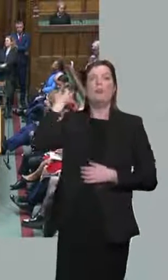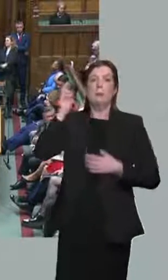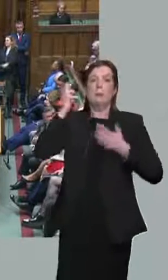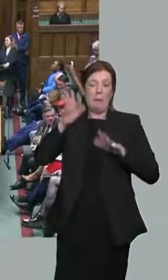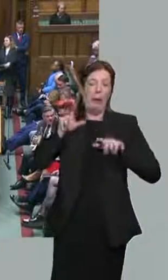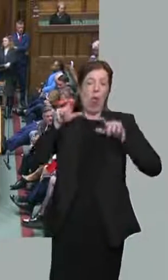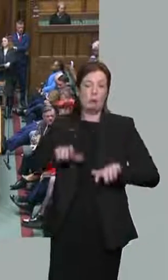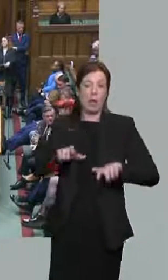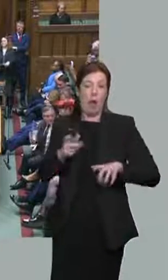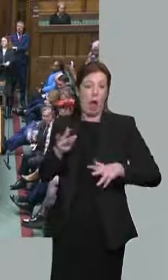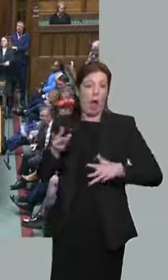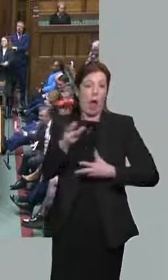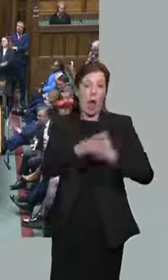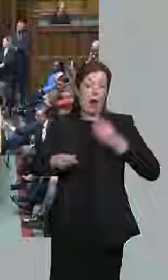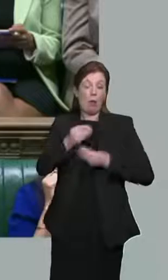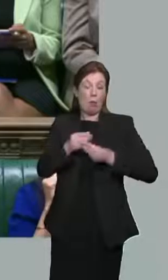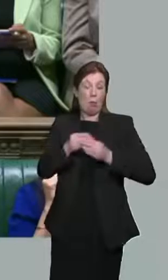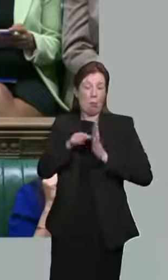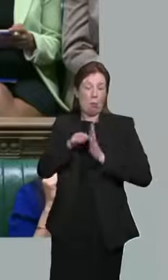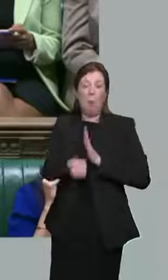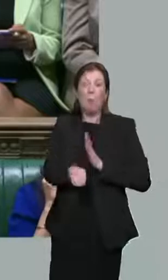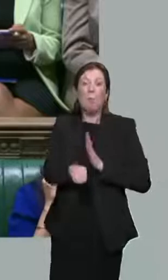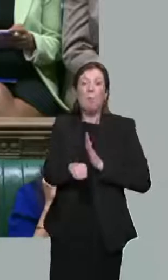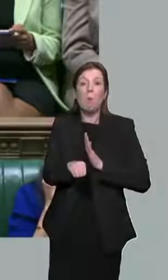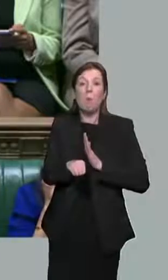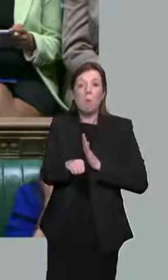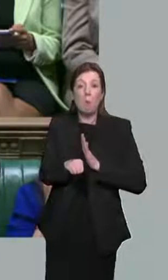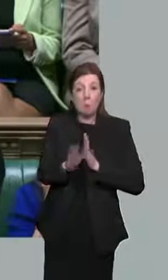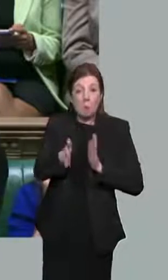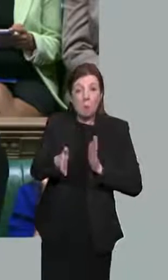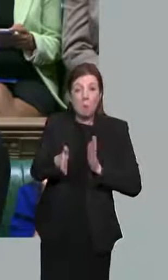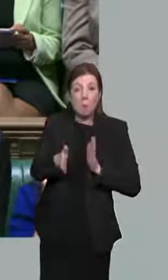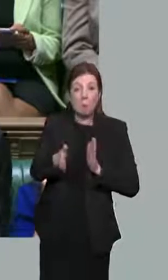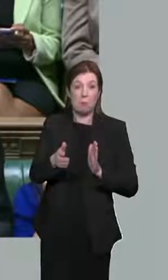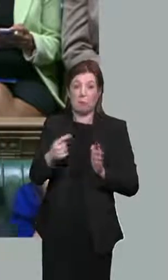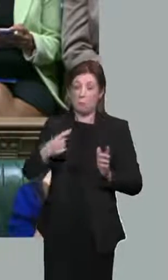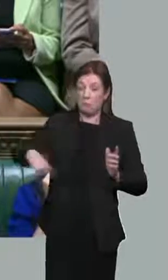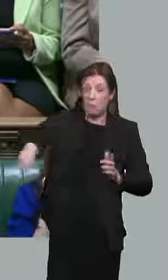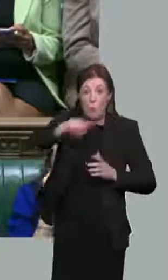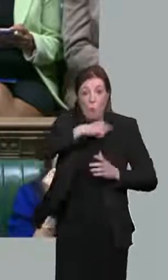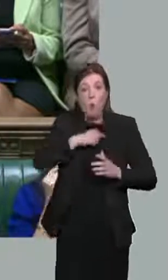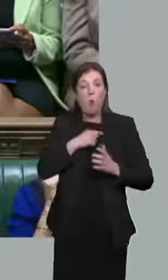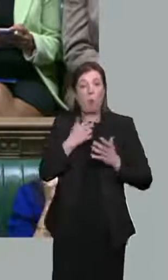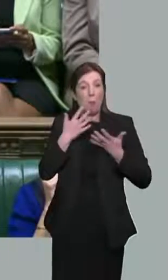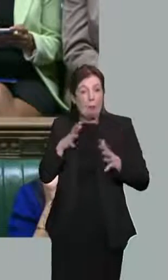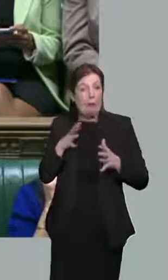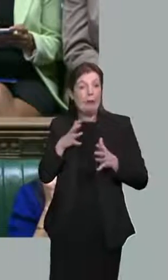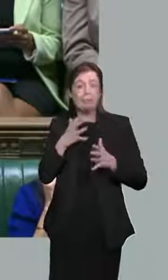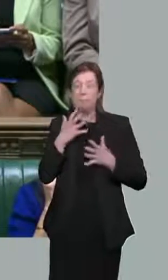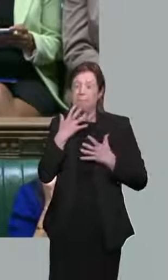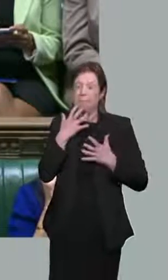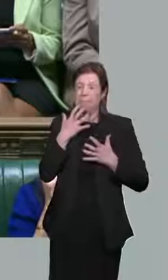economic shock in over 300 years. An unprecedented collective national effort was undertaken,